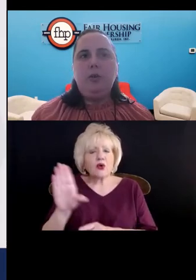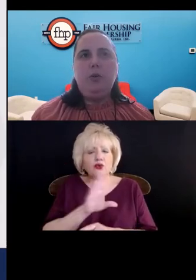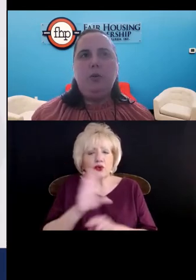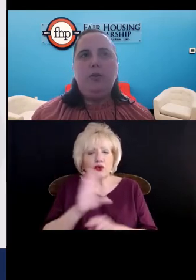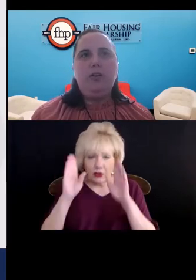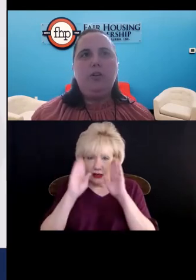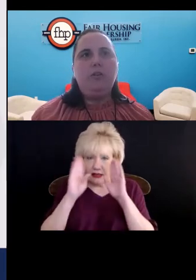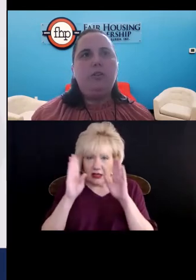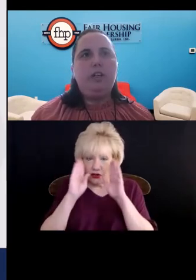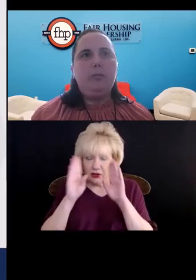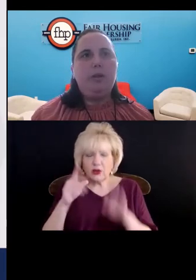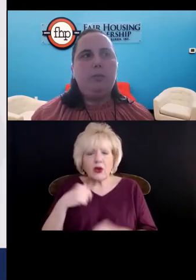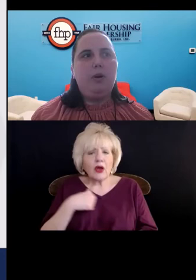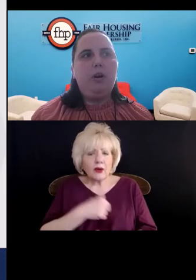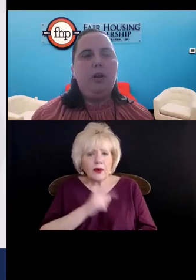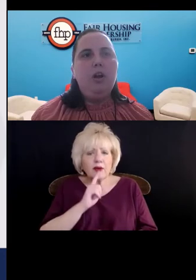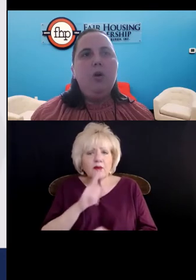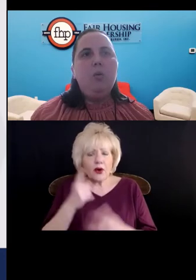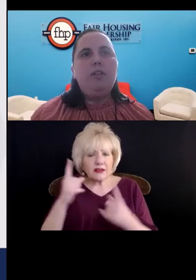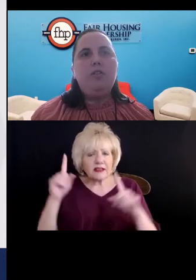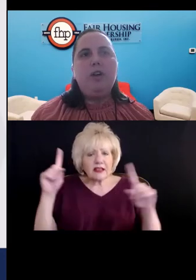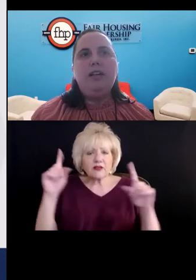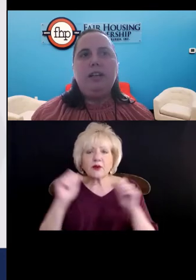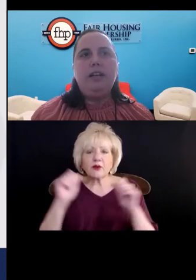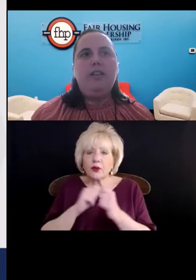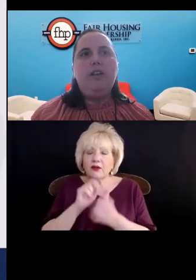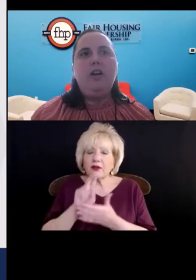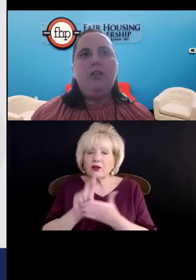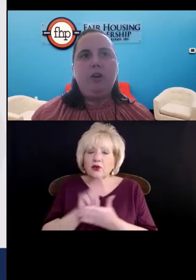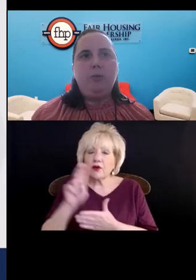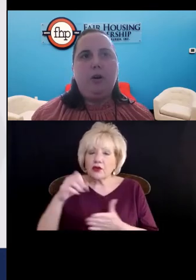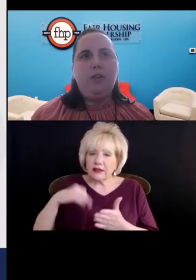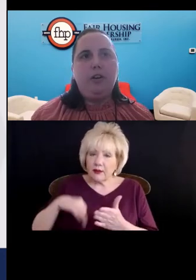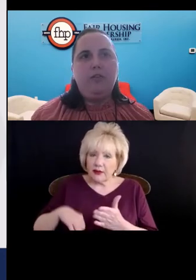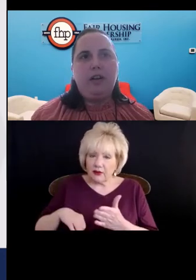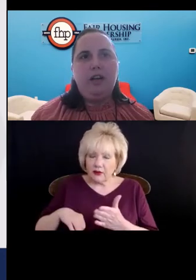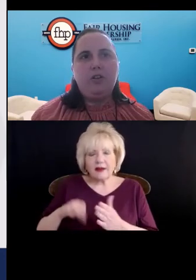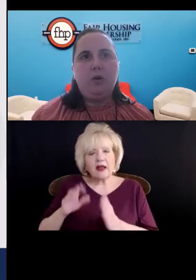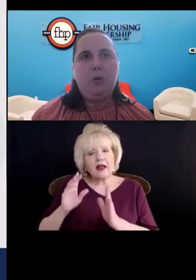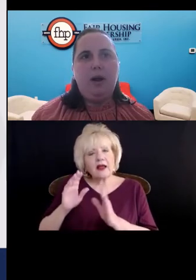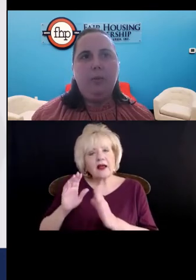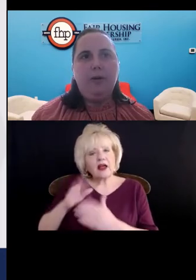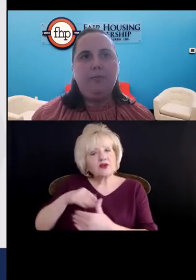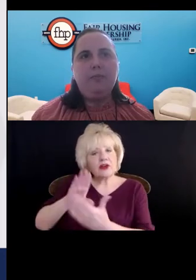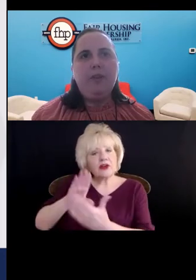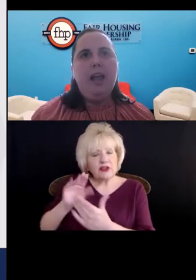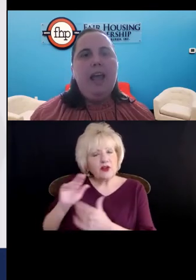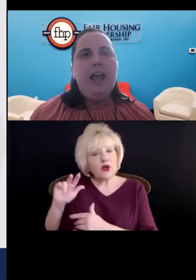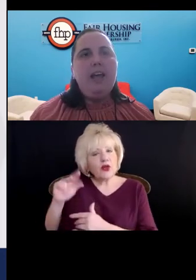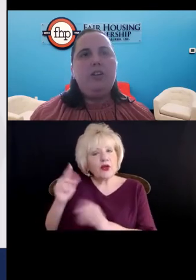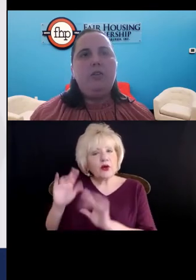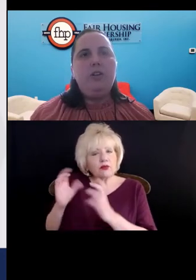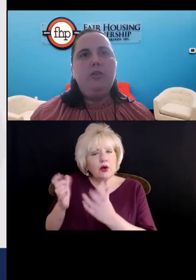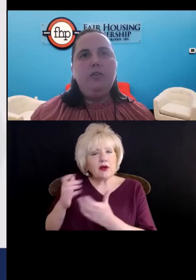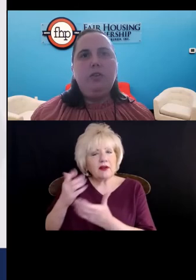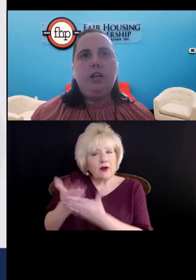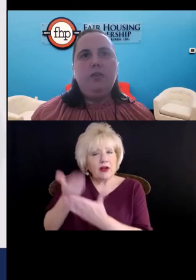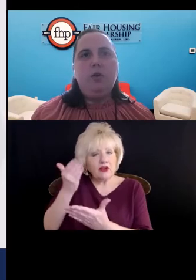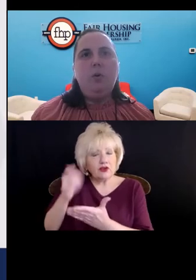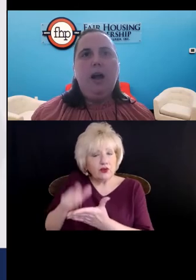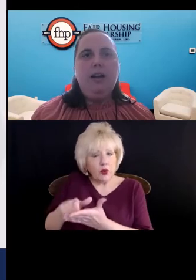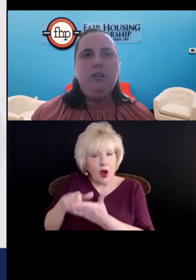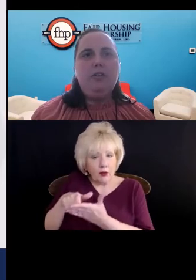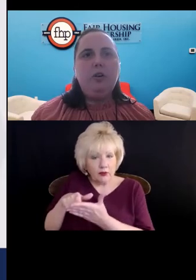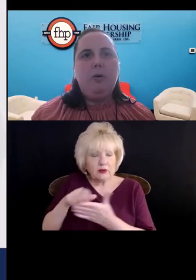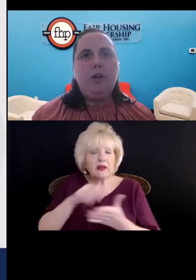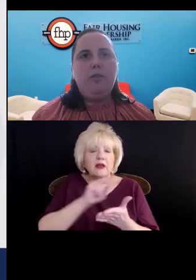successful with the University of Pittsburgh was addressing their third-party verification requirements. And so the university